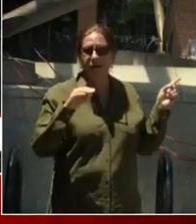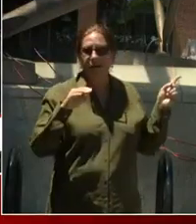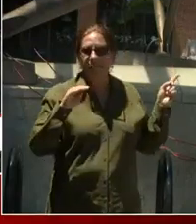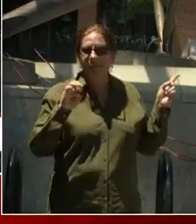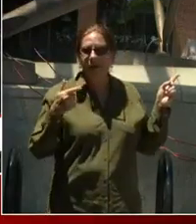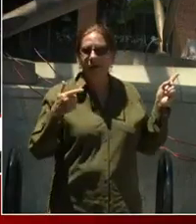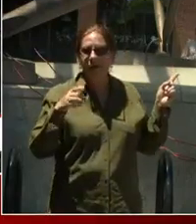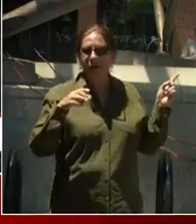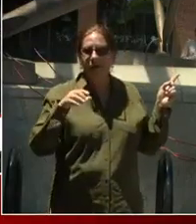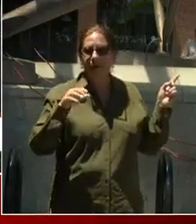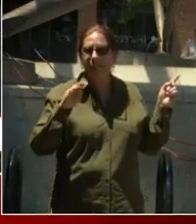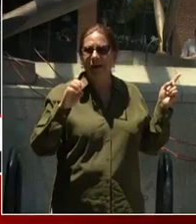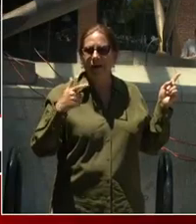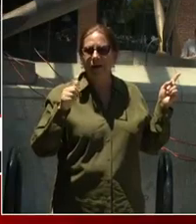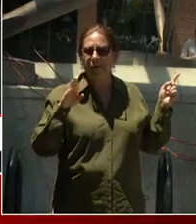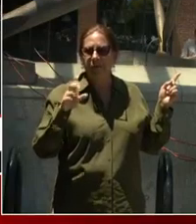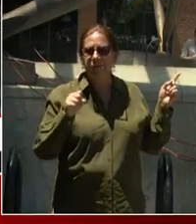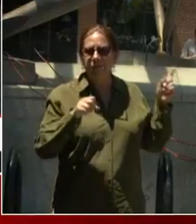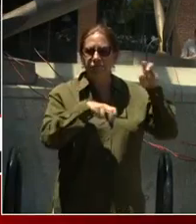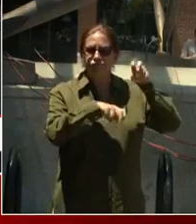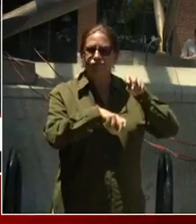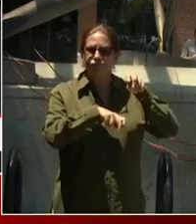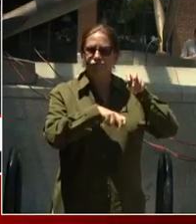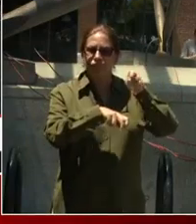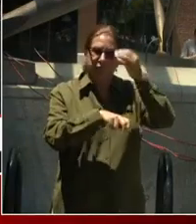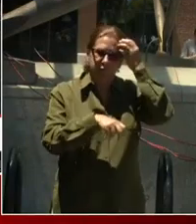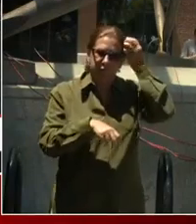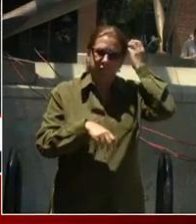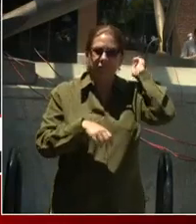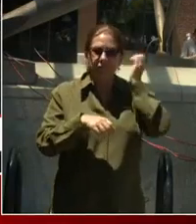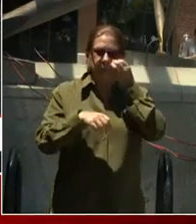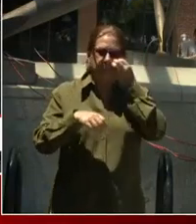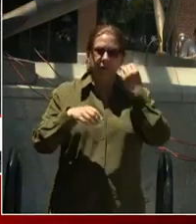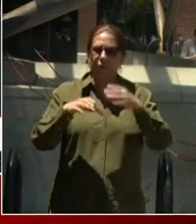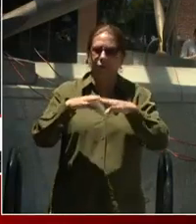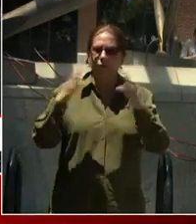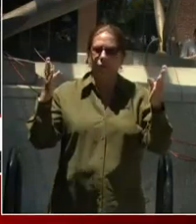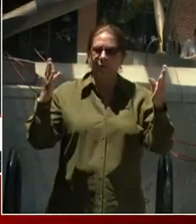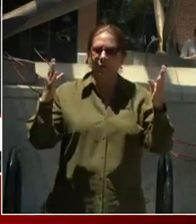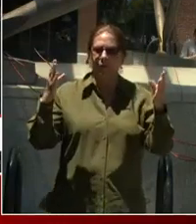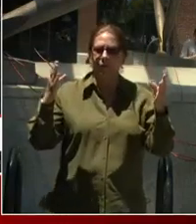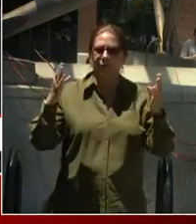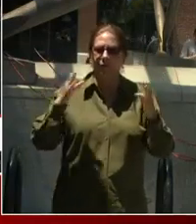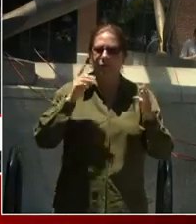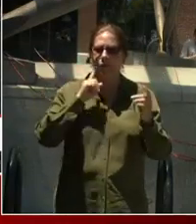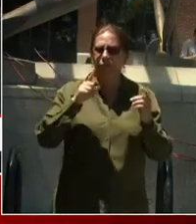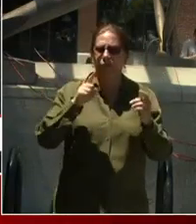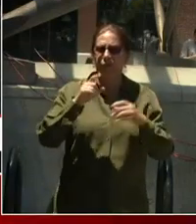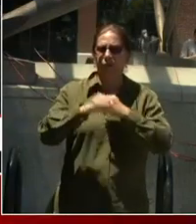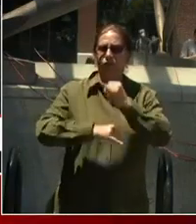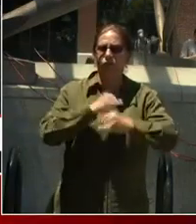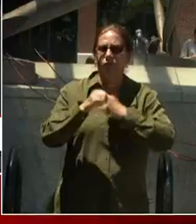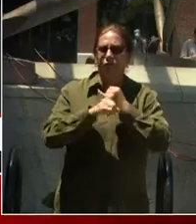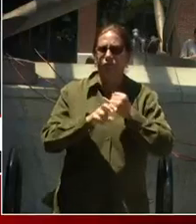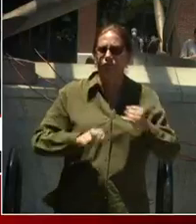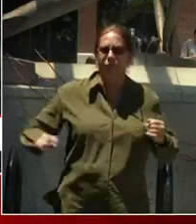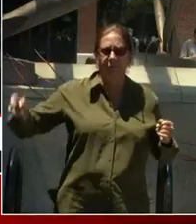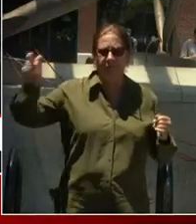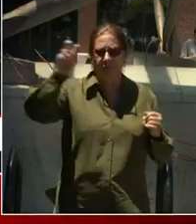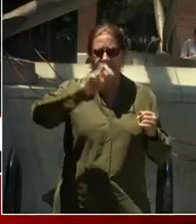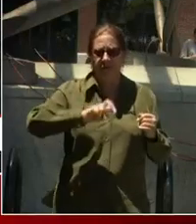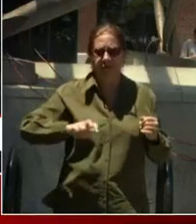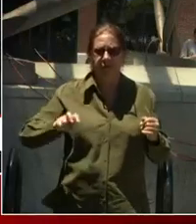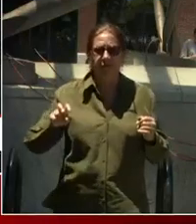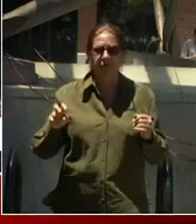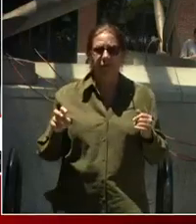When are you going to open up D.C. to international travel? When are you going to encourage those tourists to come here? Well, we encourage all tourists